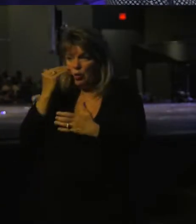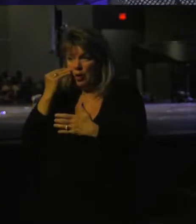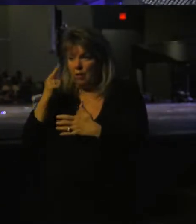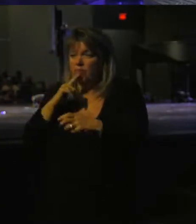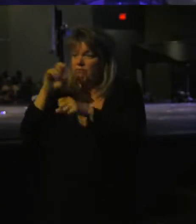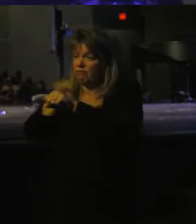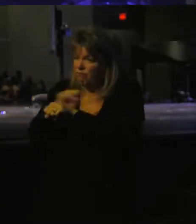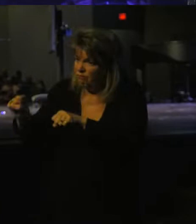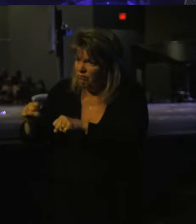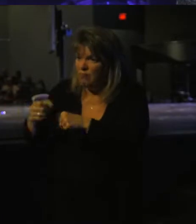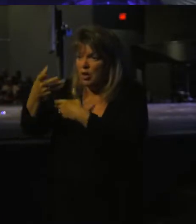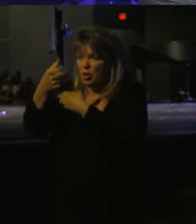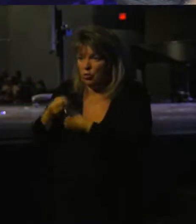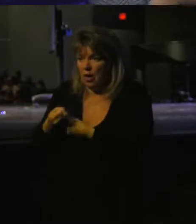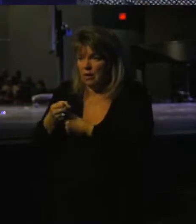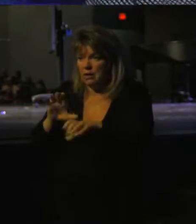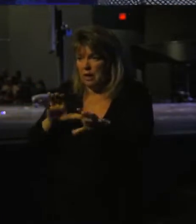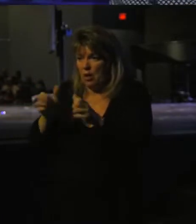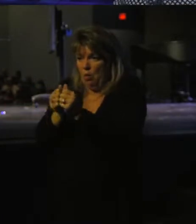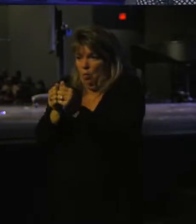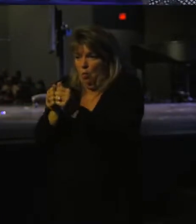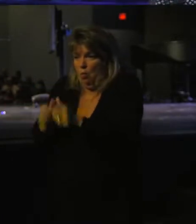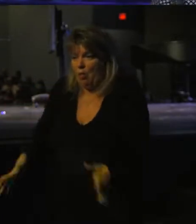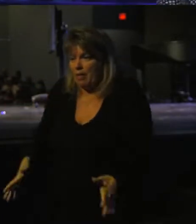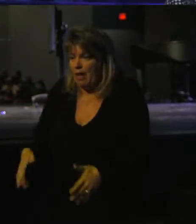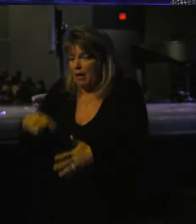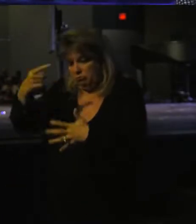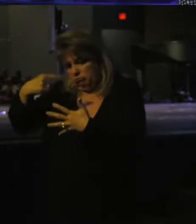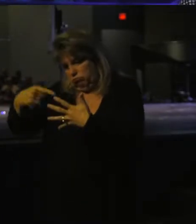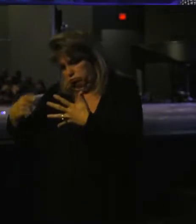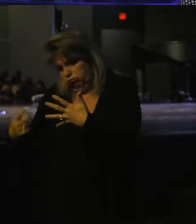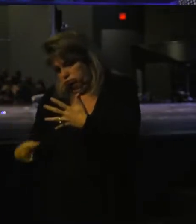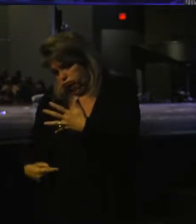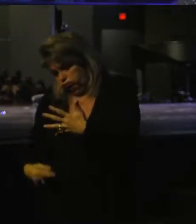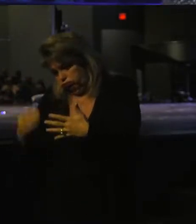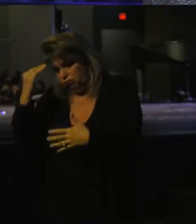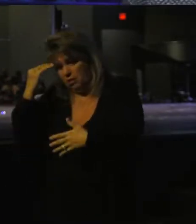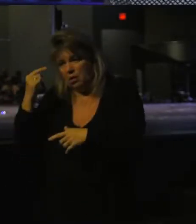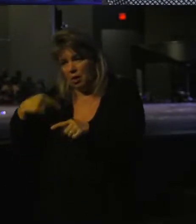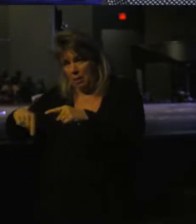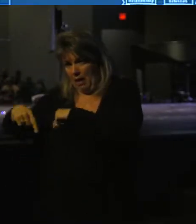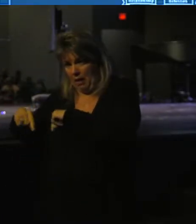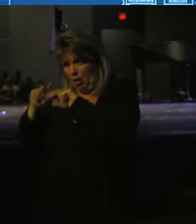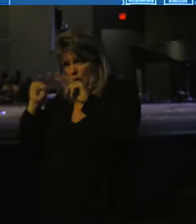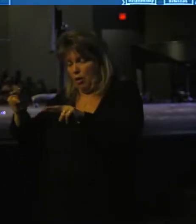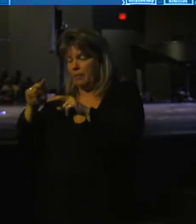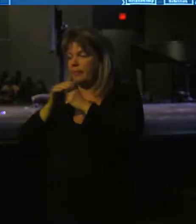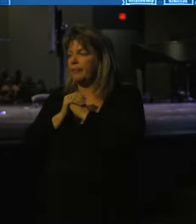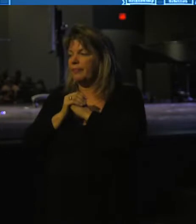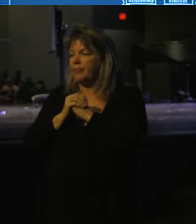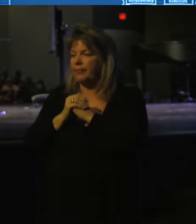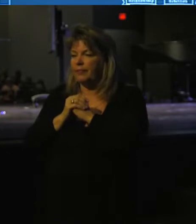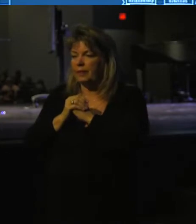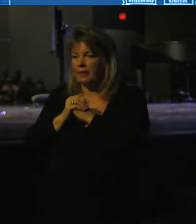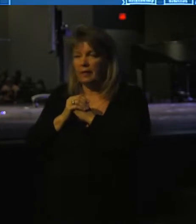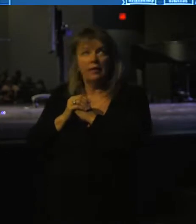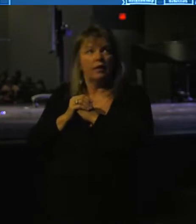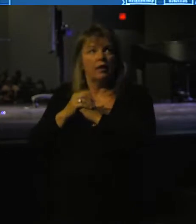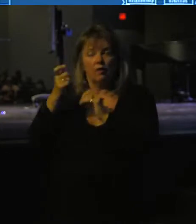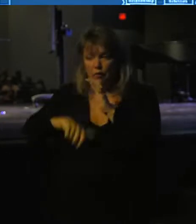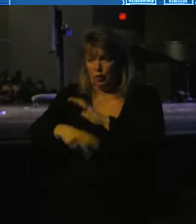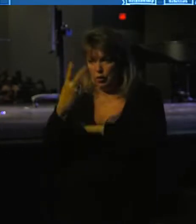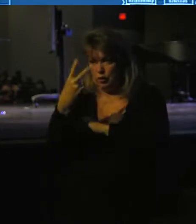complete trust is that it was done without all the details. Let's go back and look at it. Even in verse 2,